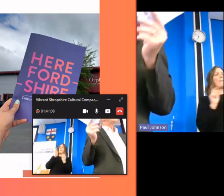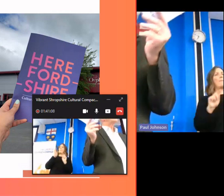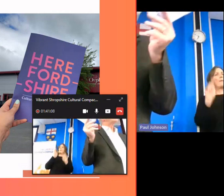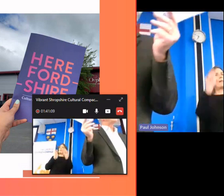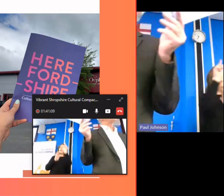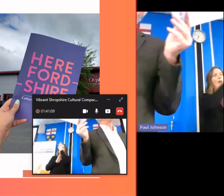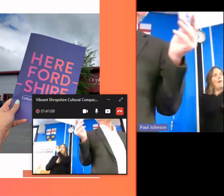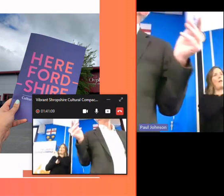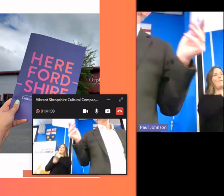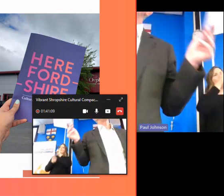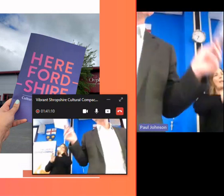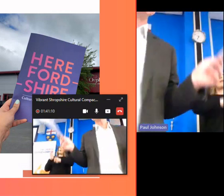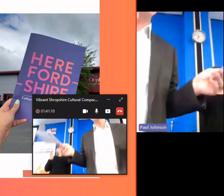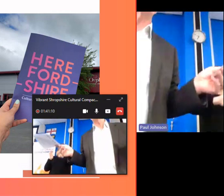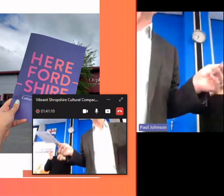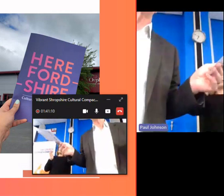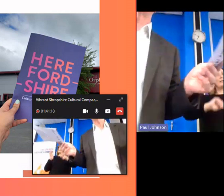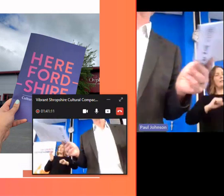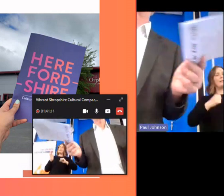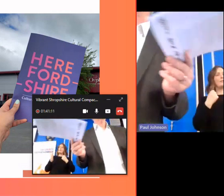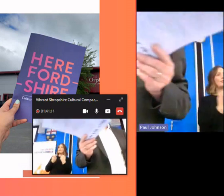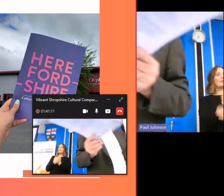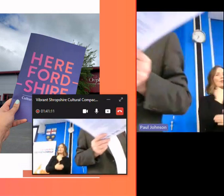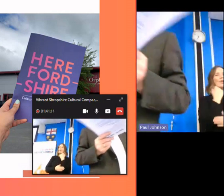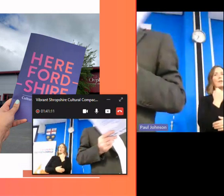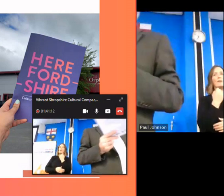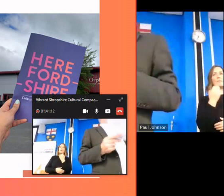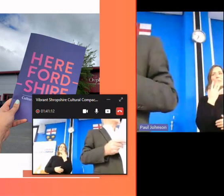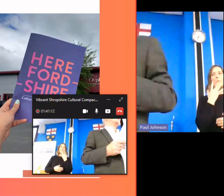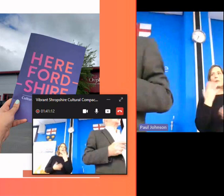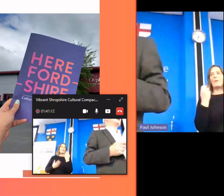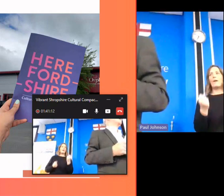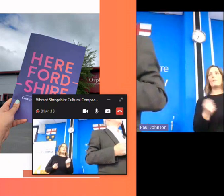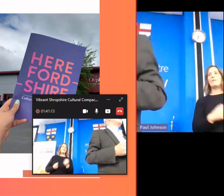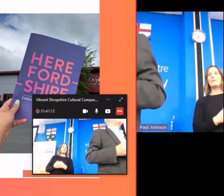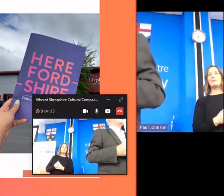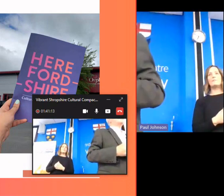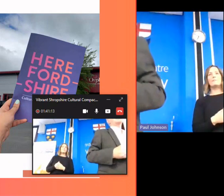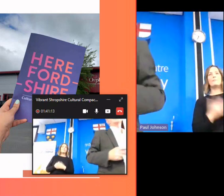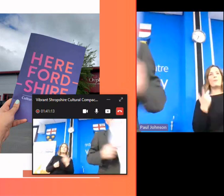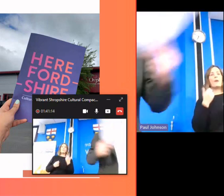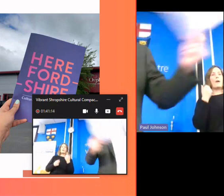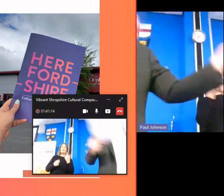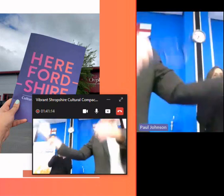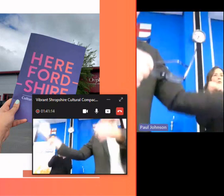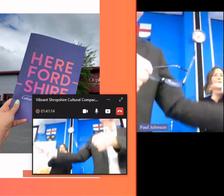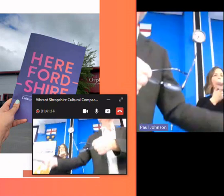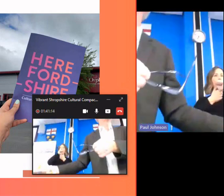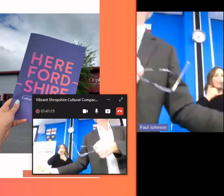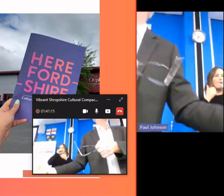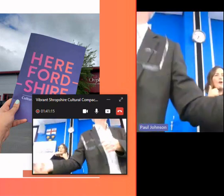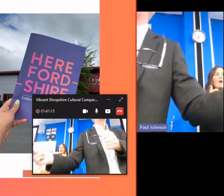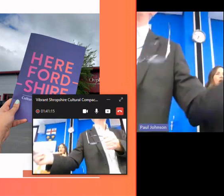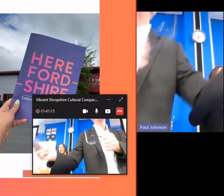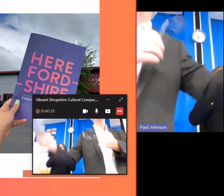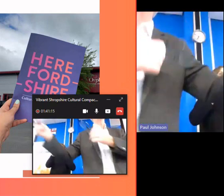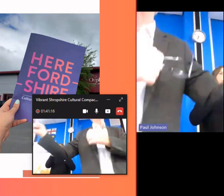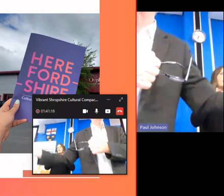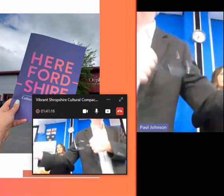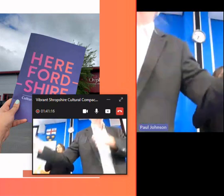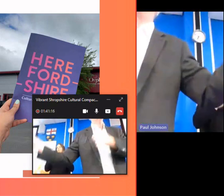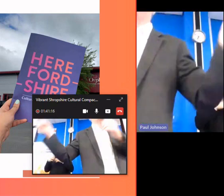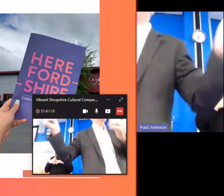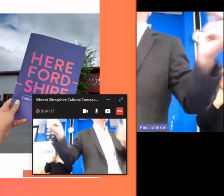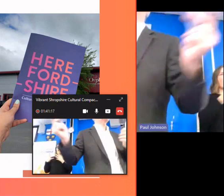it just is such a shame that when we have you know um a manufacturer uh you know um a